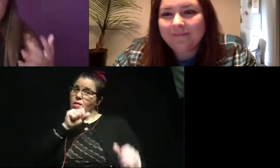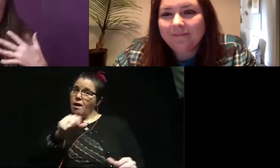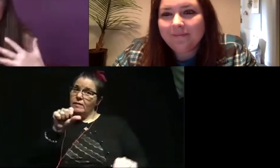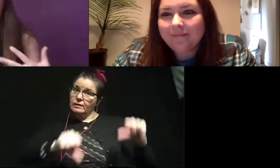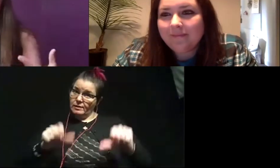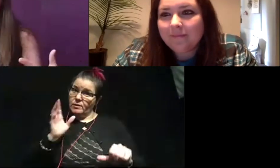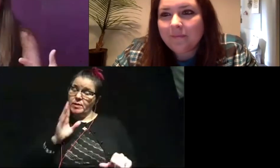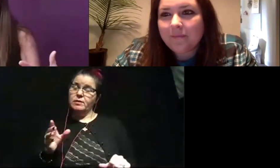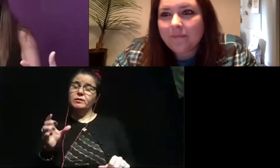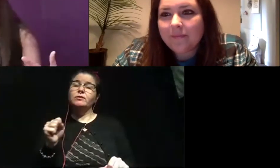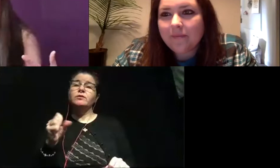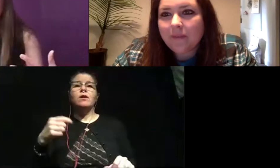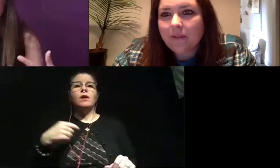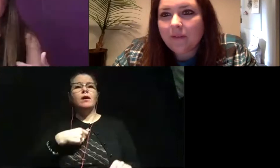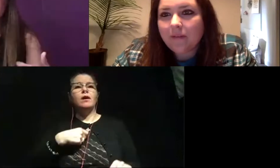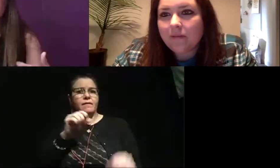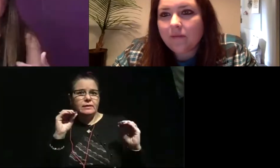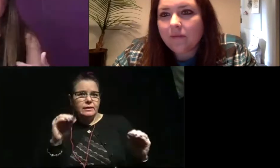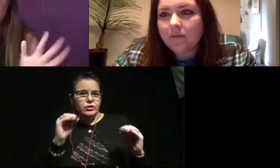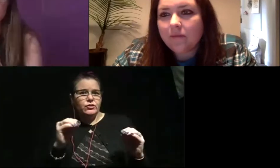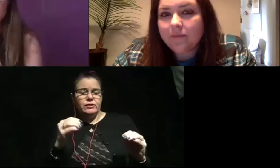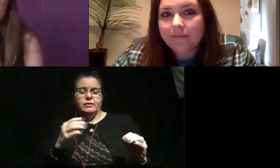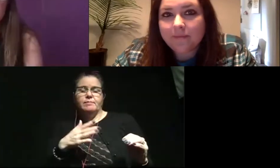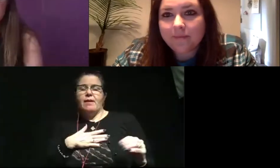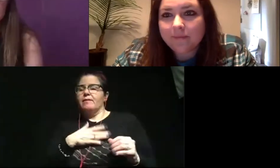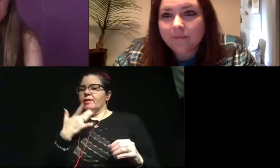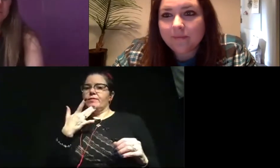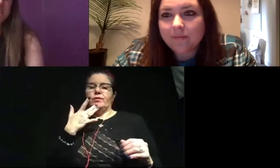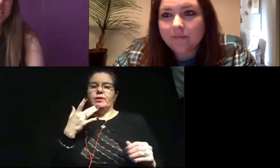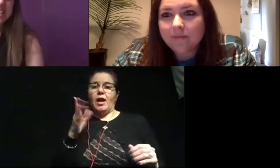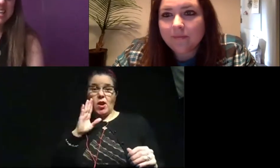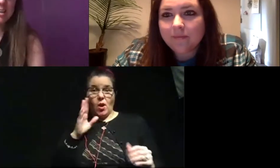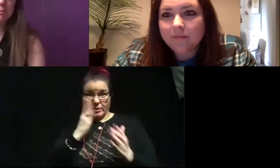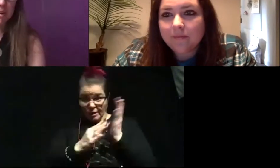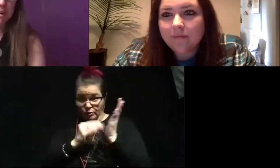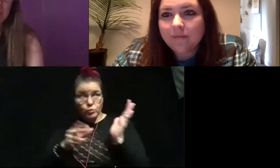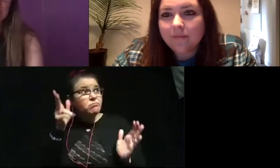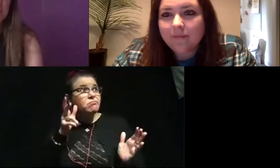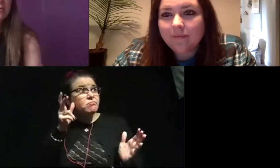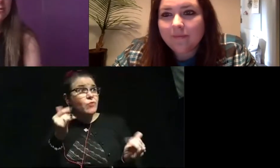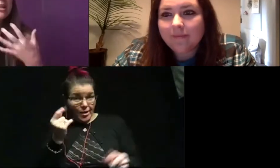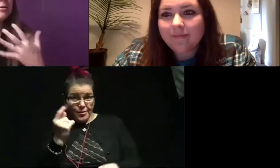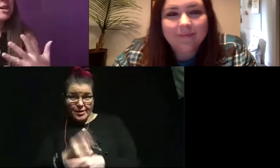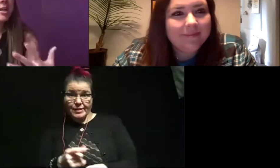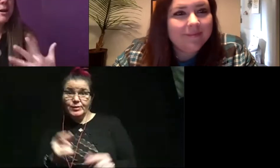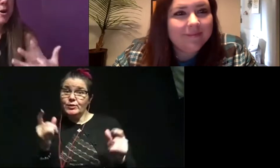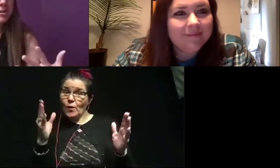I absolutely love teaching. It is my very favorite. I know I've got some students listening in right now. So hopefully, you know, I'm talking about all of